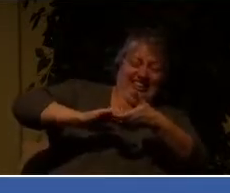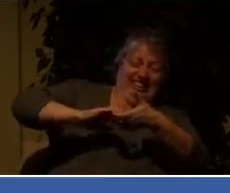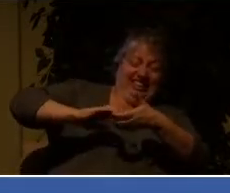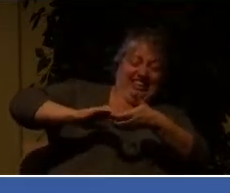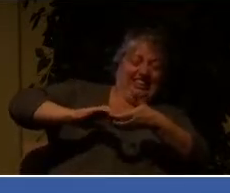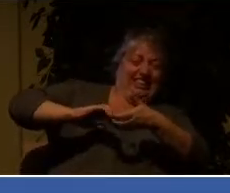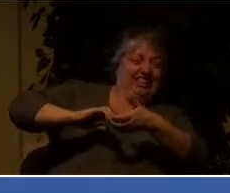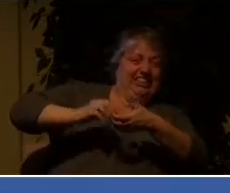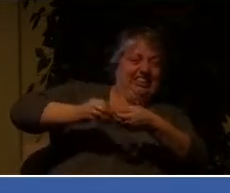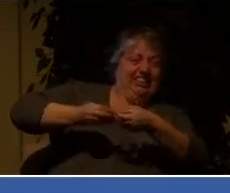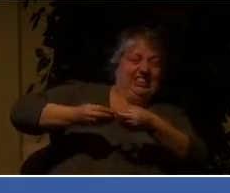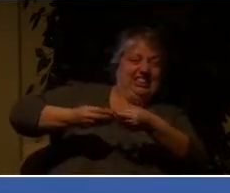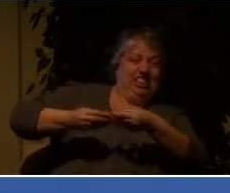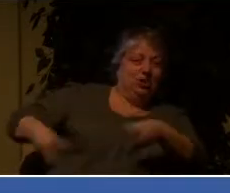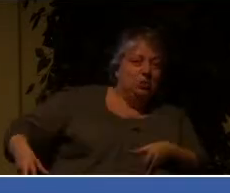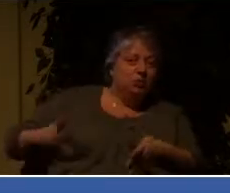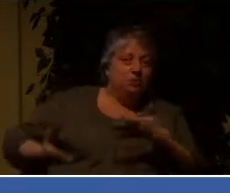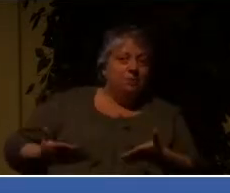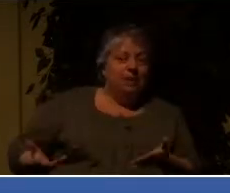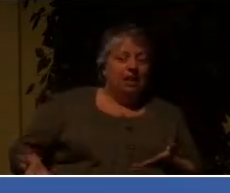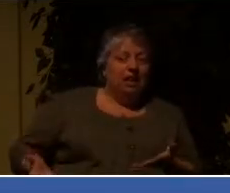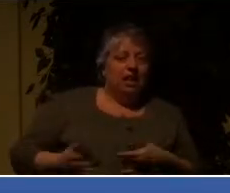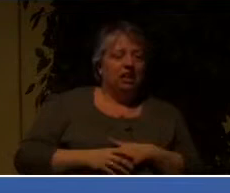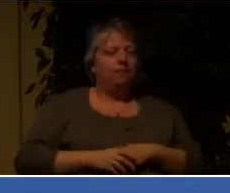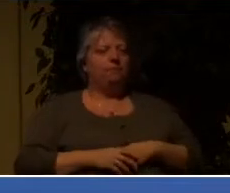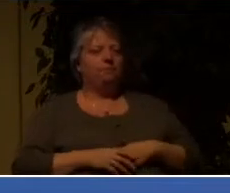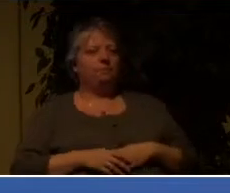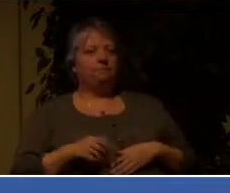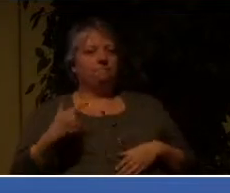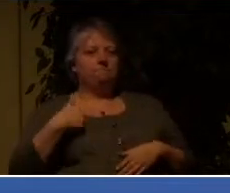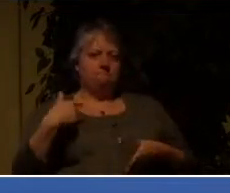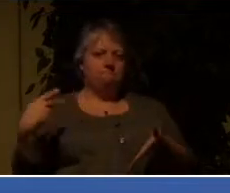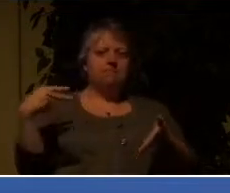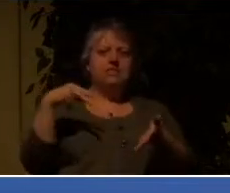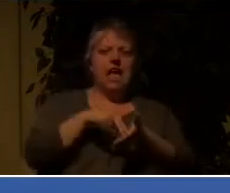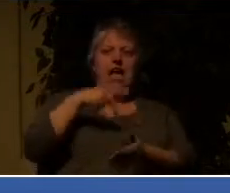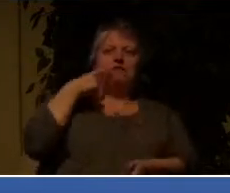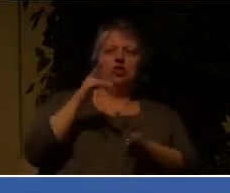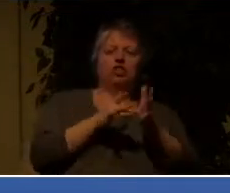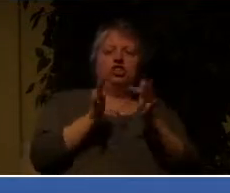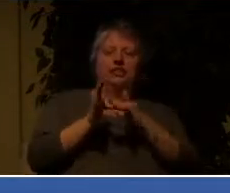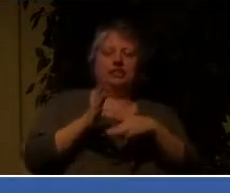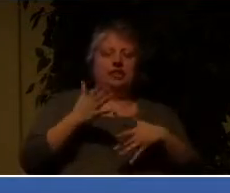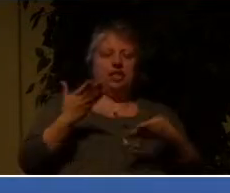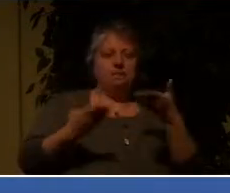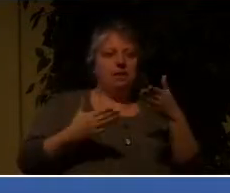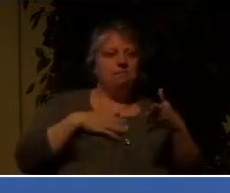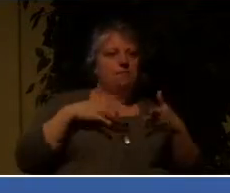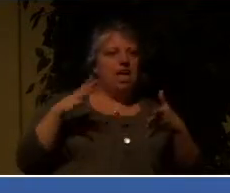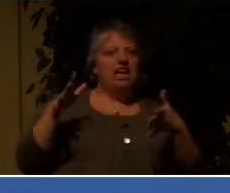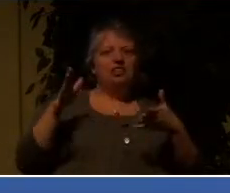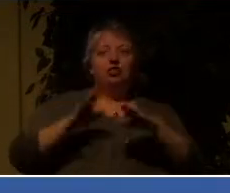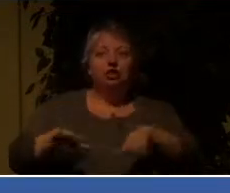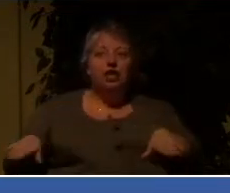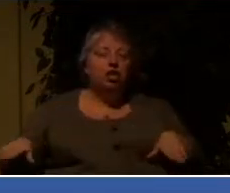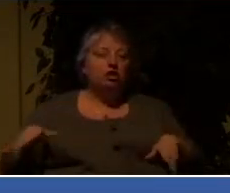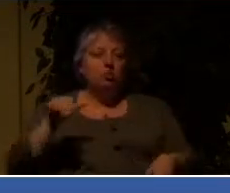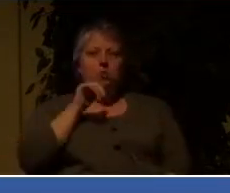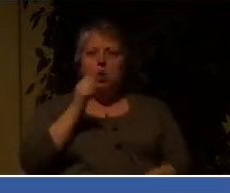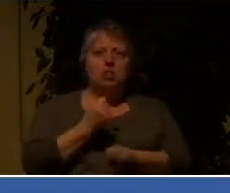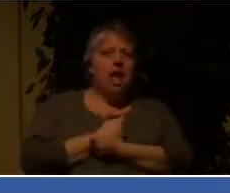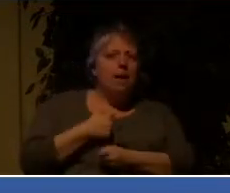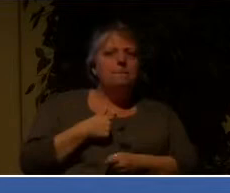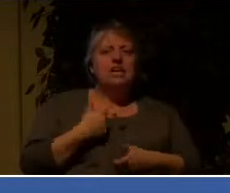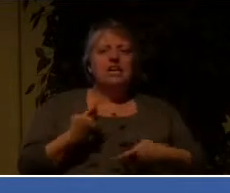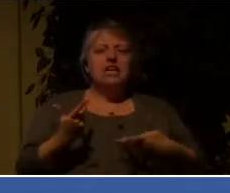up against my children and try to impose a biblical discipline, my children won't love me anymore. They'll report